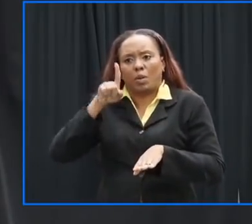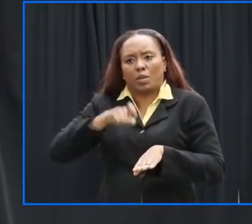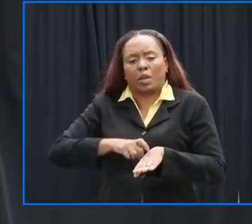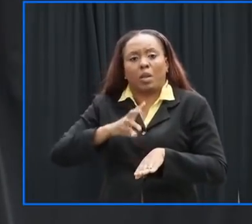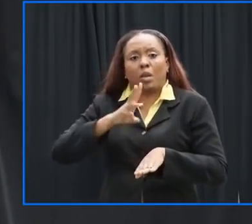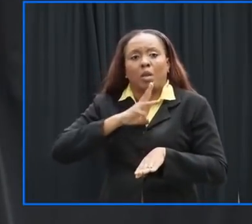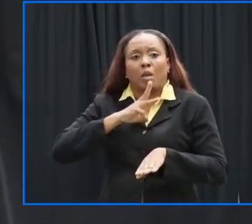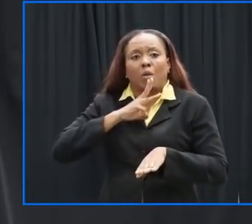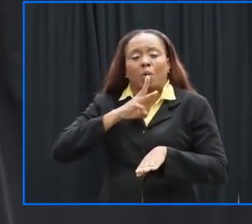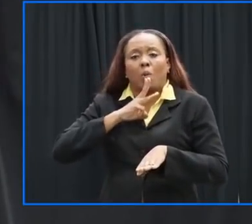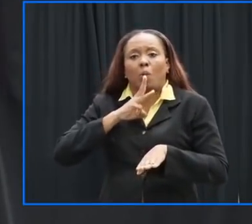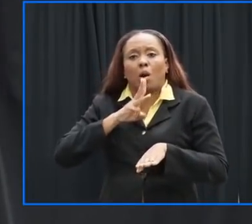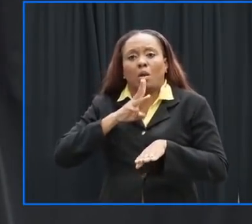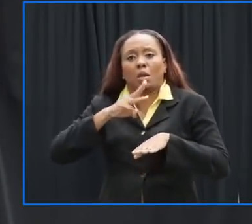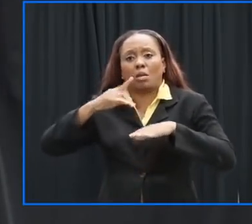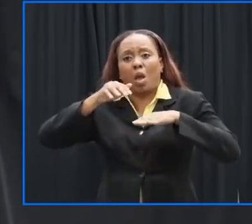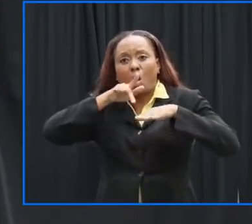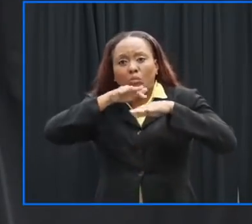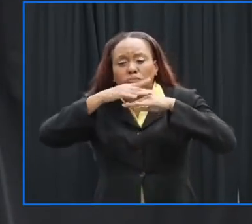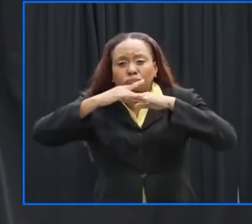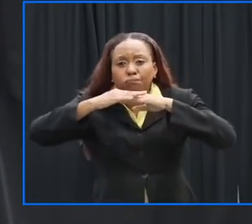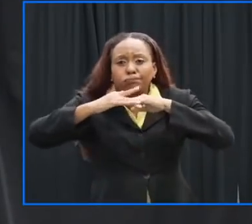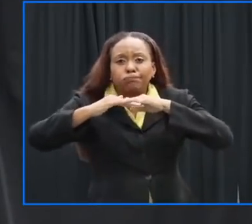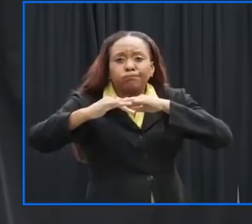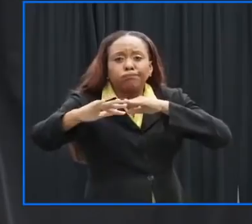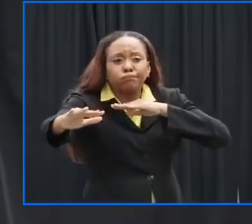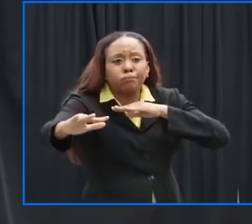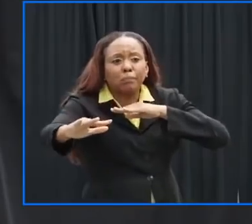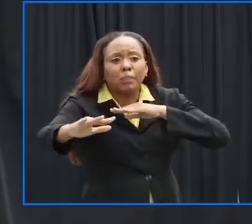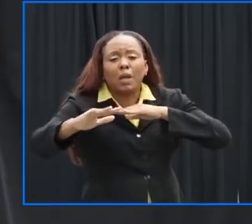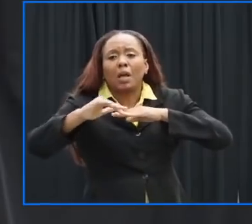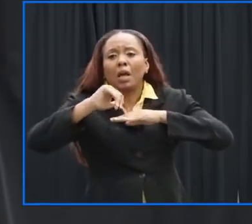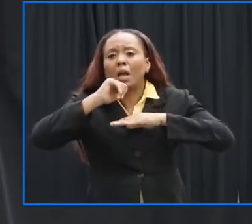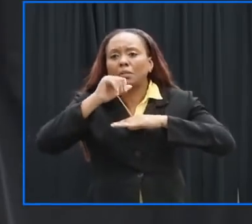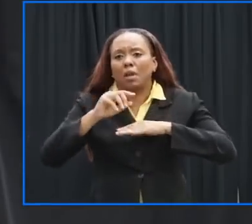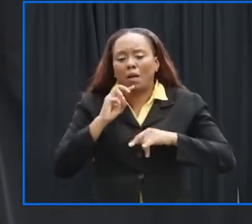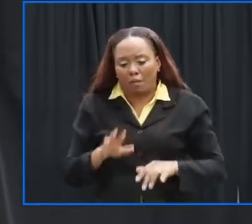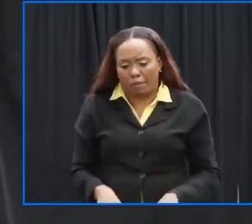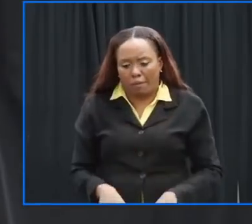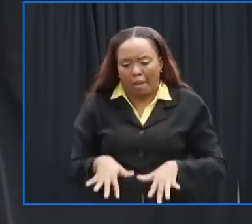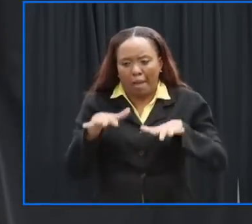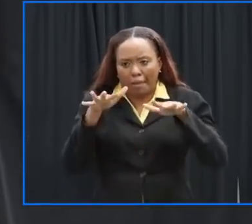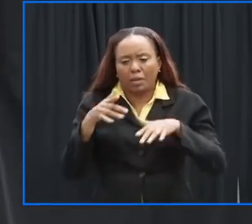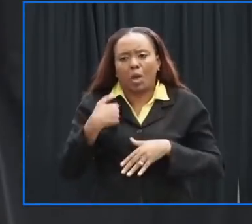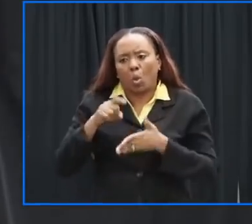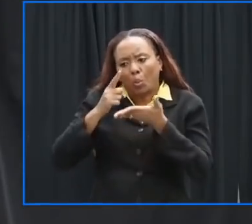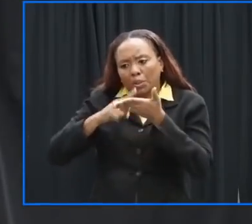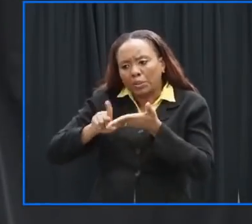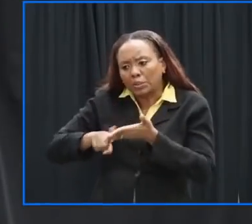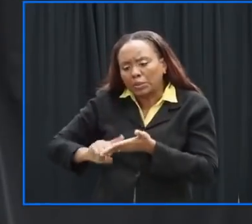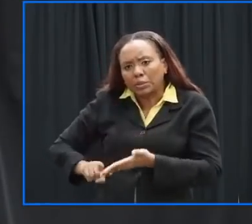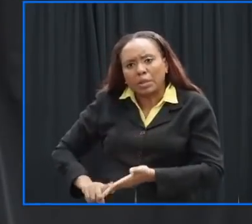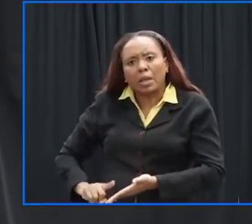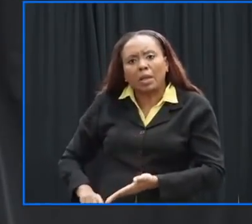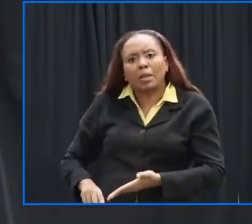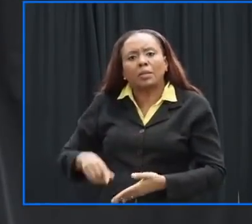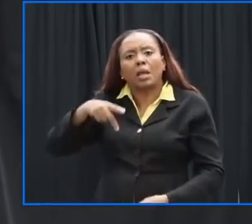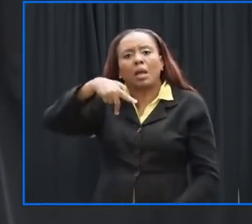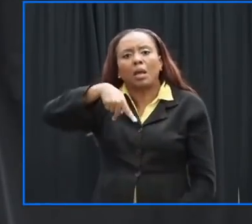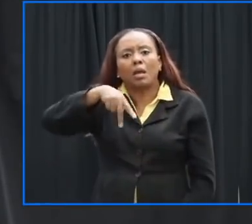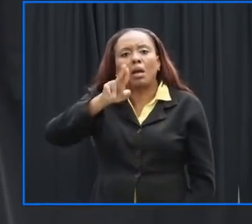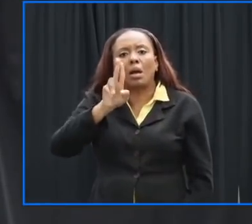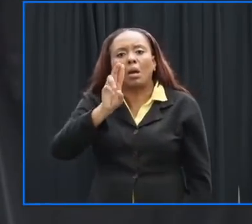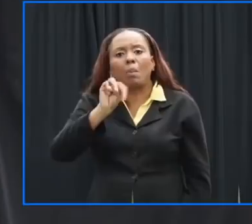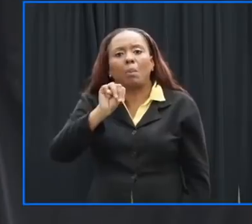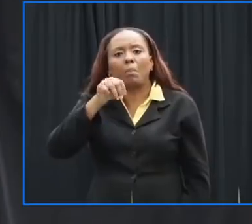out towards fontabelle and into the um into the pump house we have checked the pump house at princess alice and it is operational